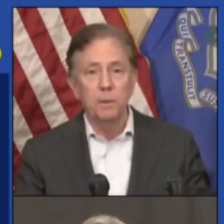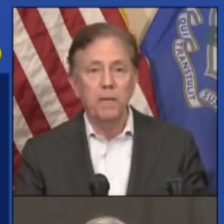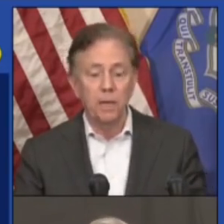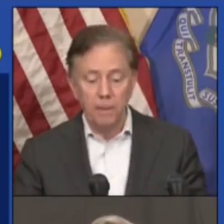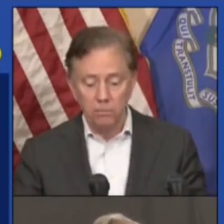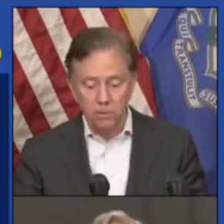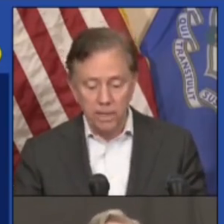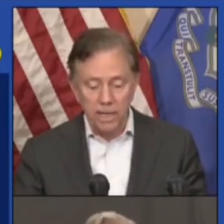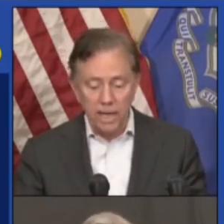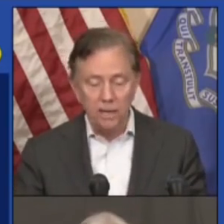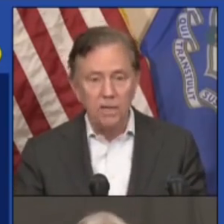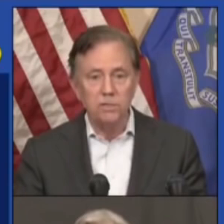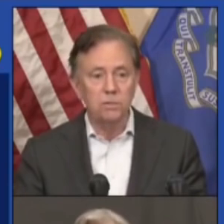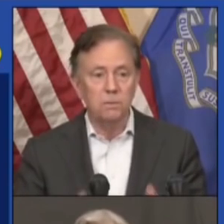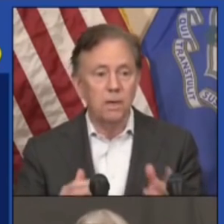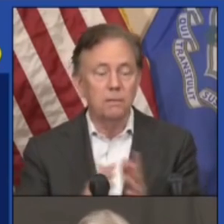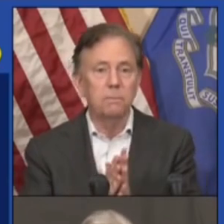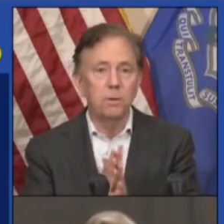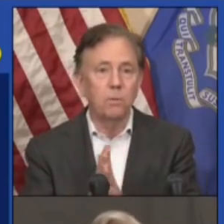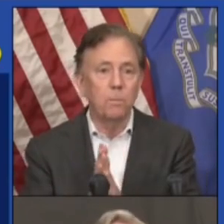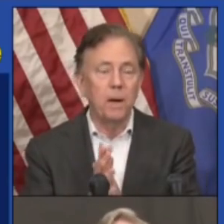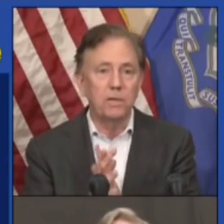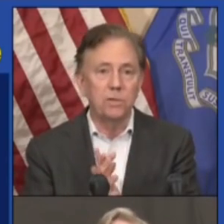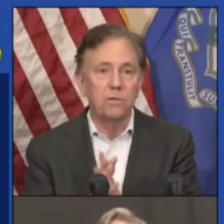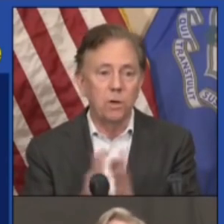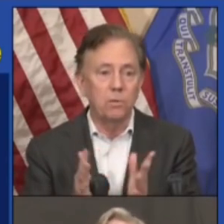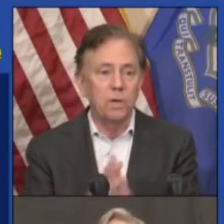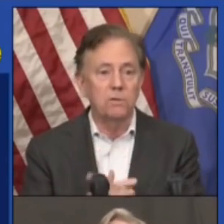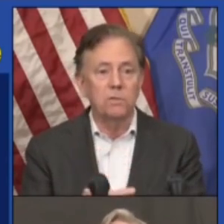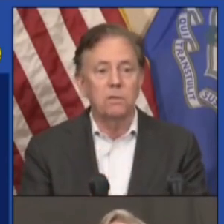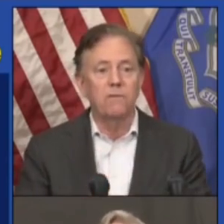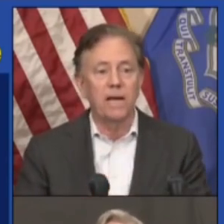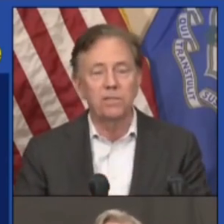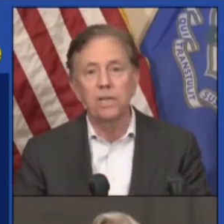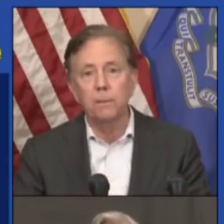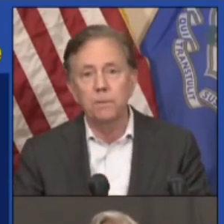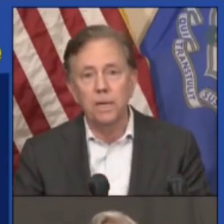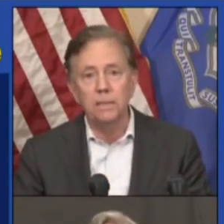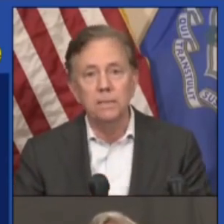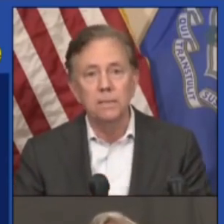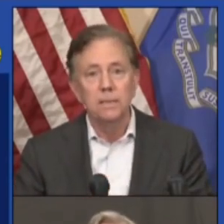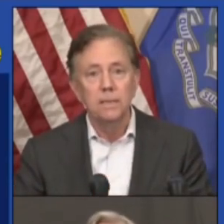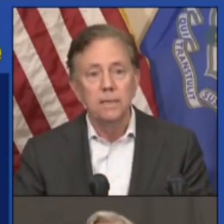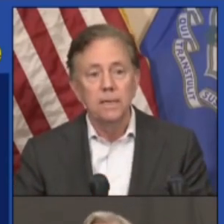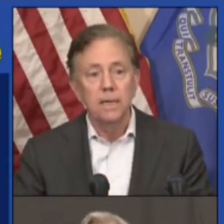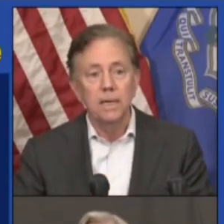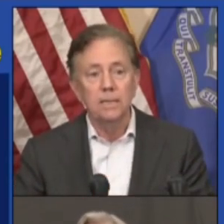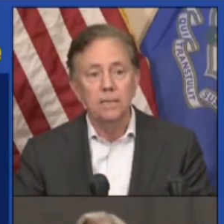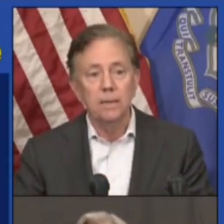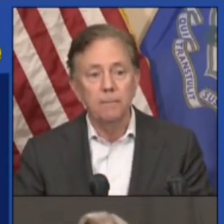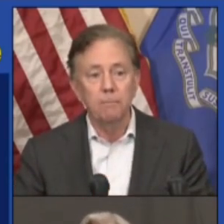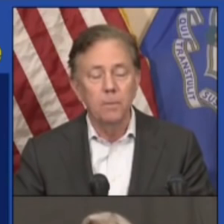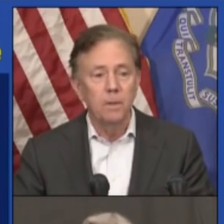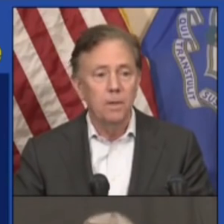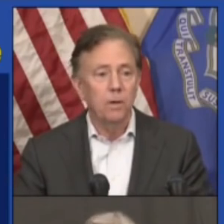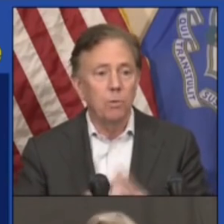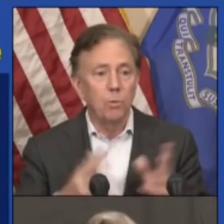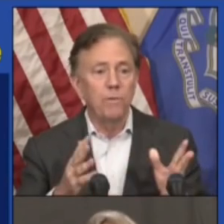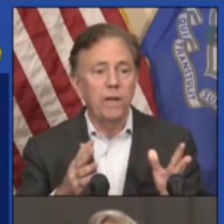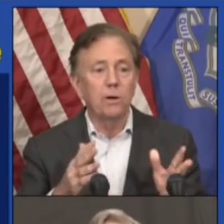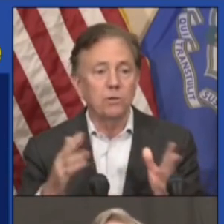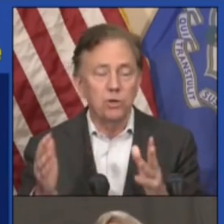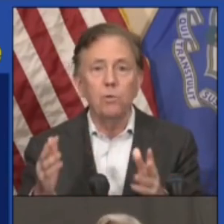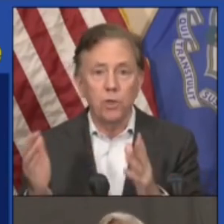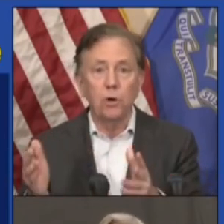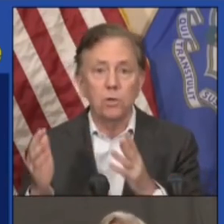And speaking about getting out of this, on a more positive note, here's the vaccine update. And, you know,